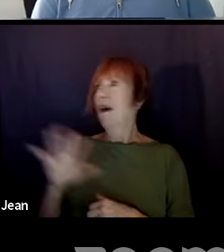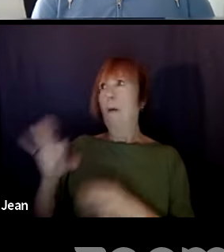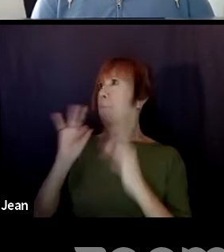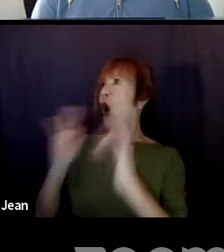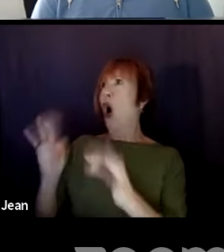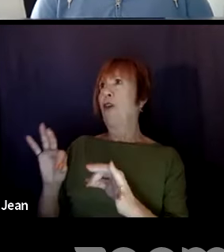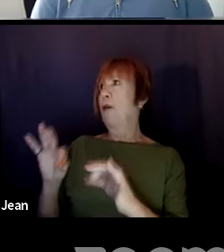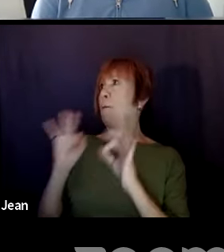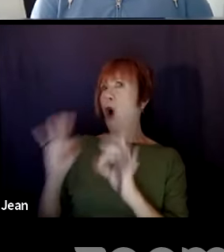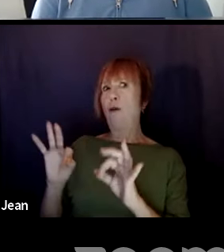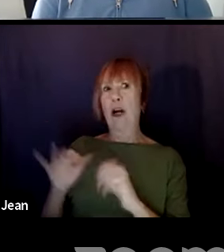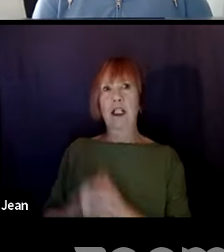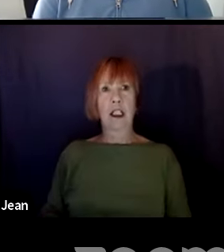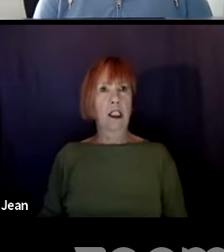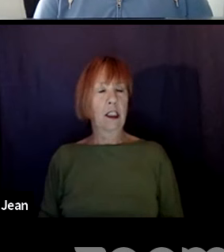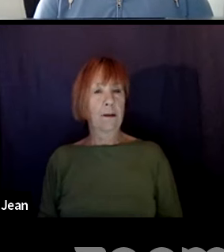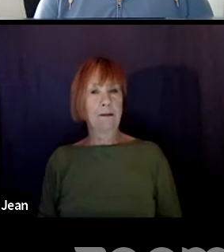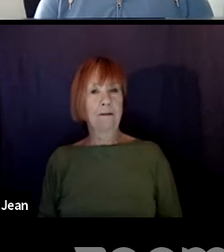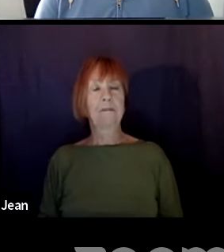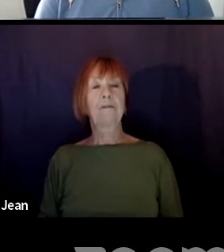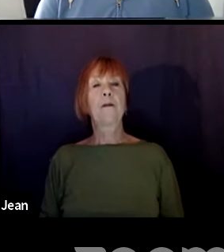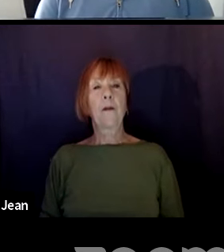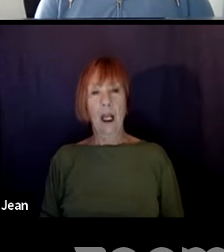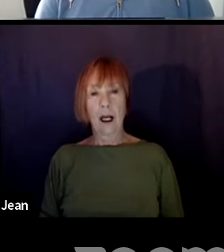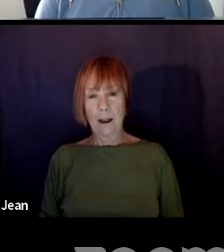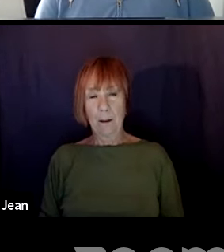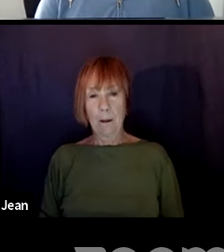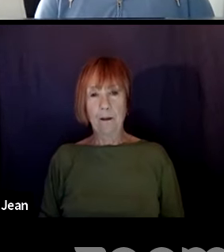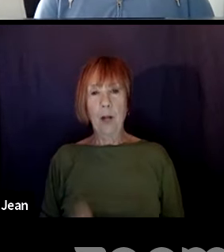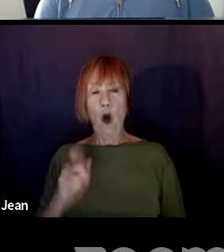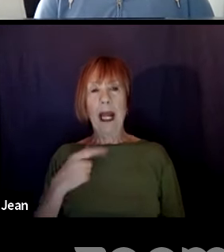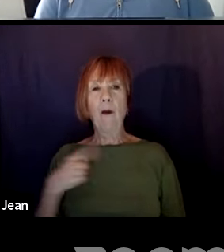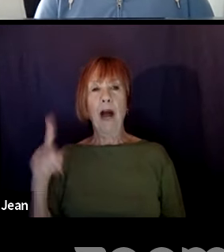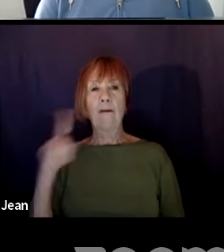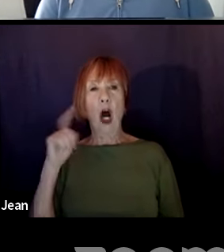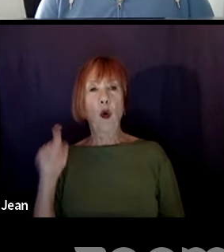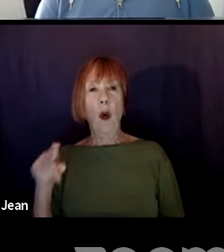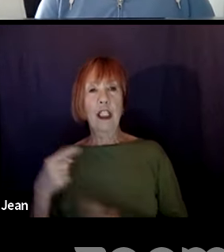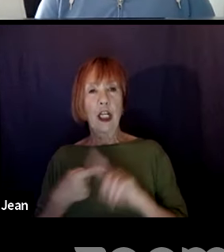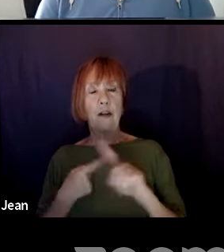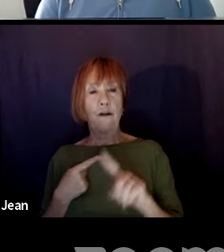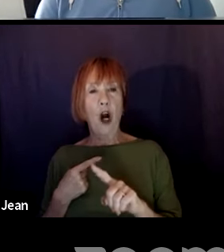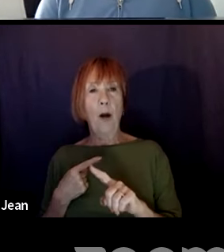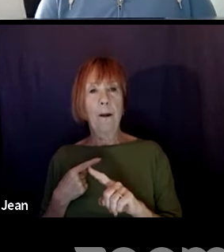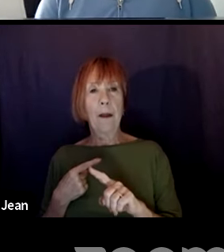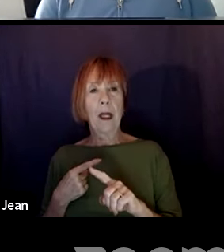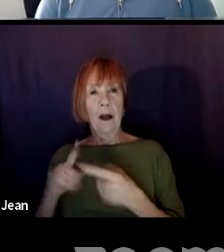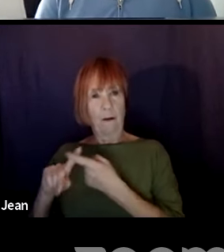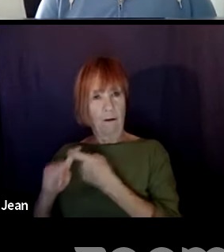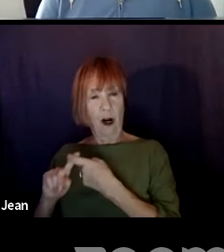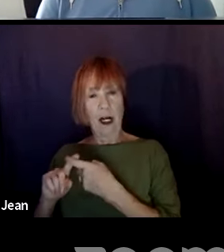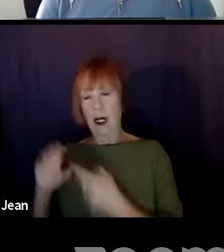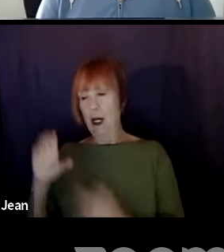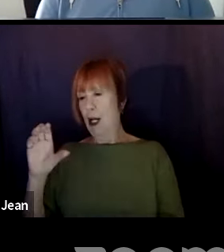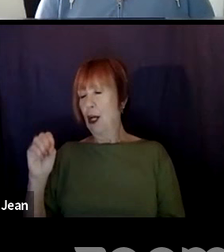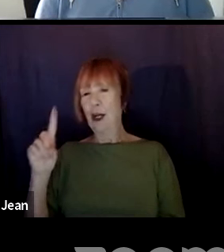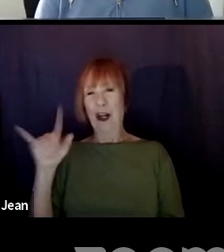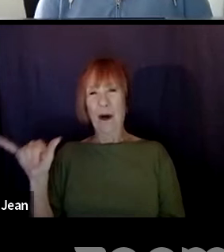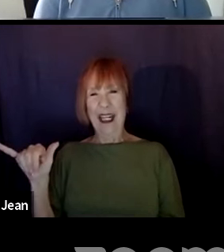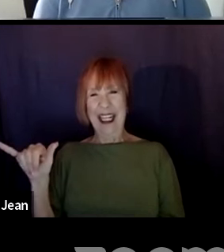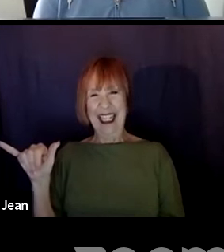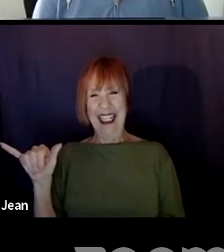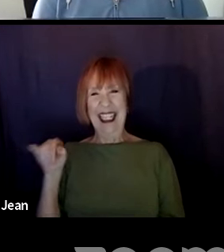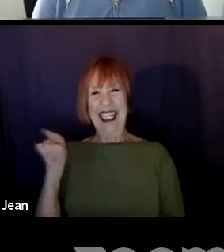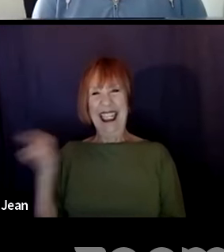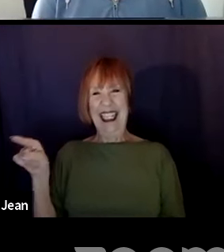Awesome, so we've got a question from a friend of mine, his name is Cody, he